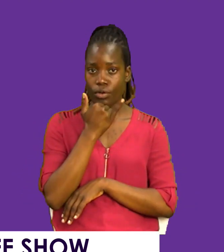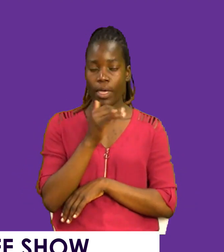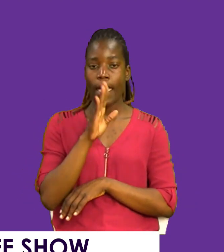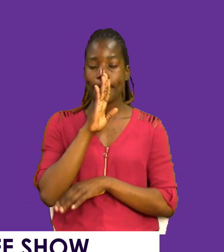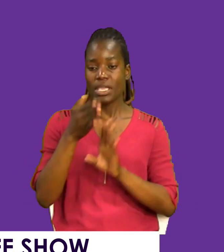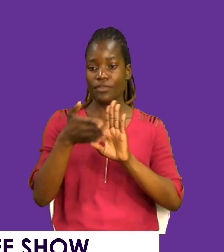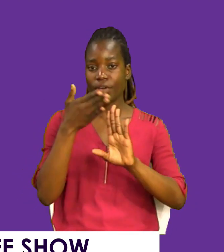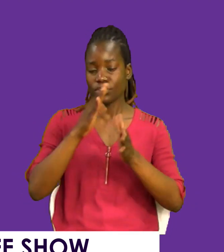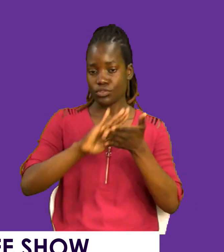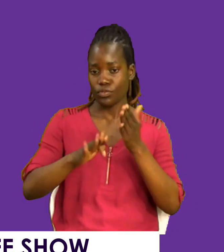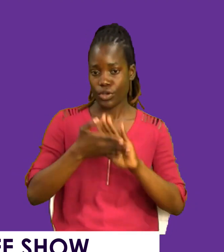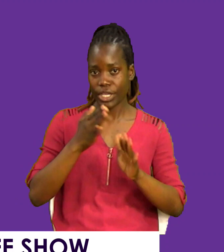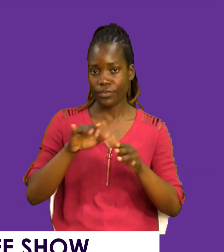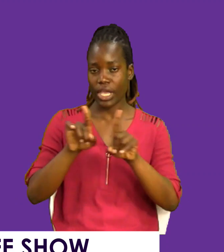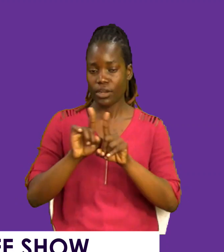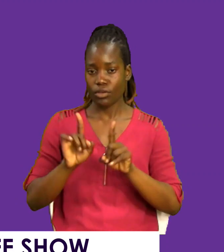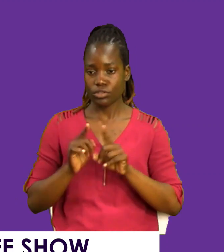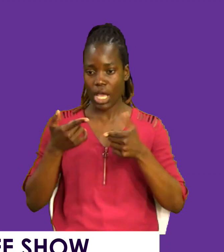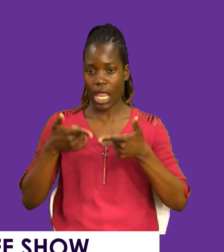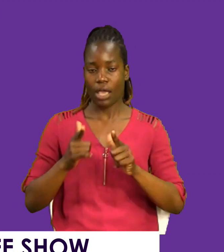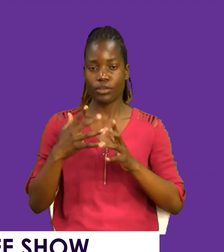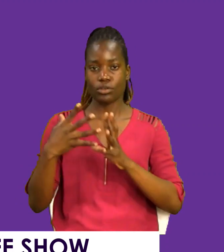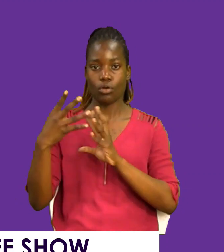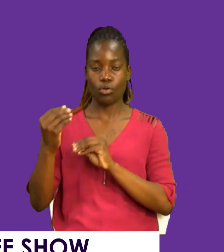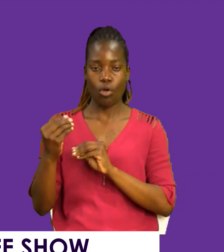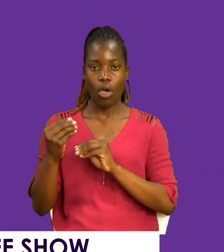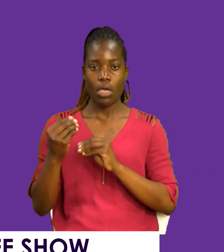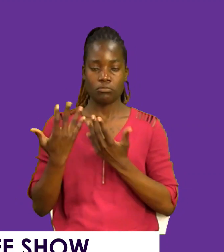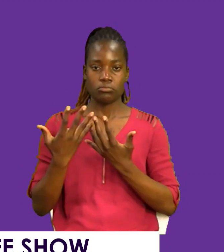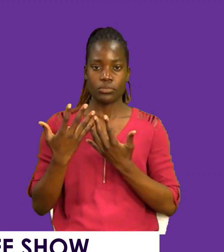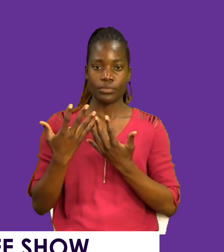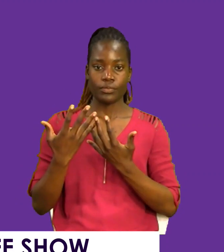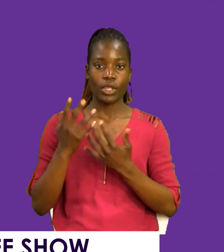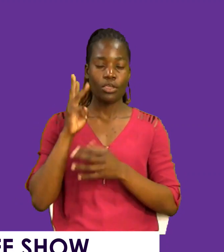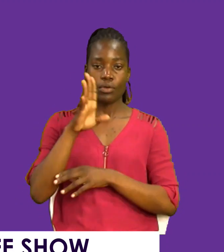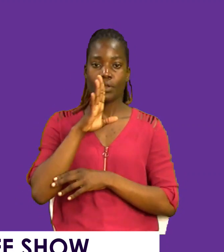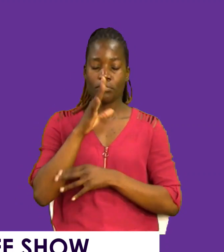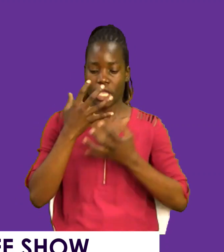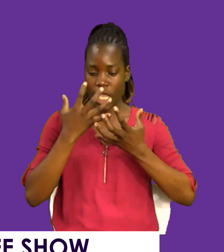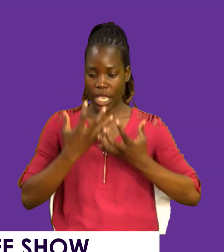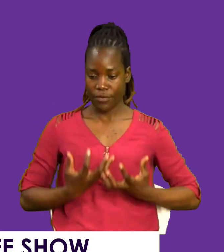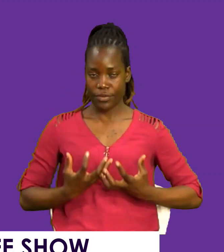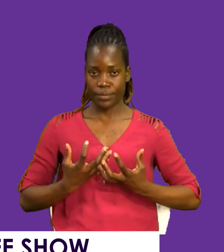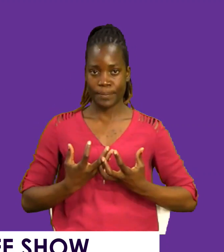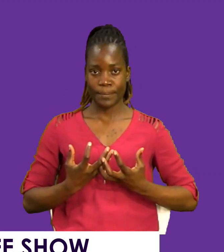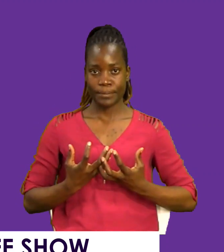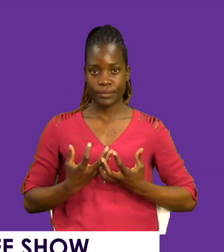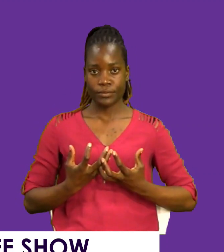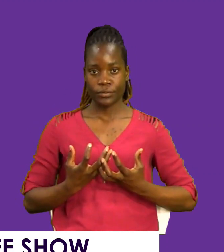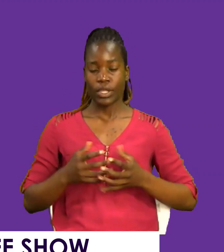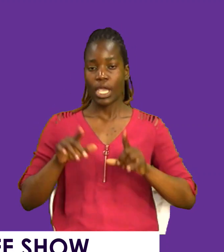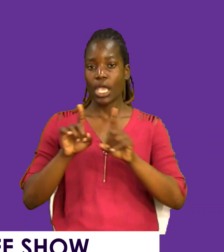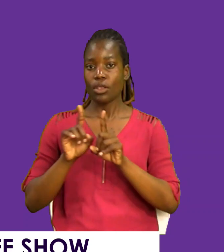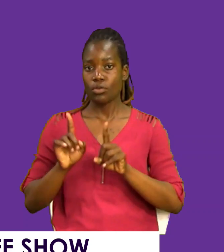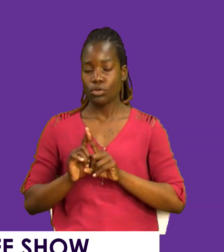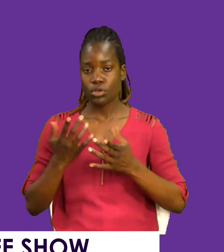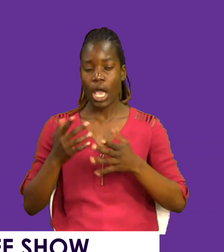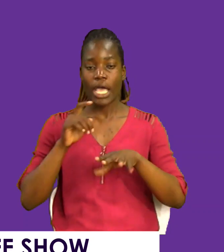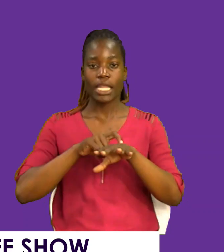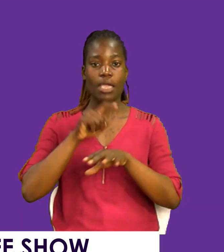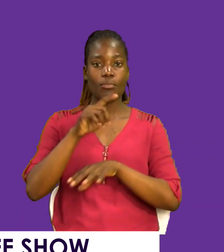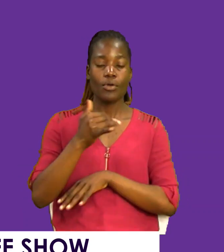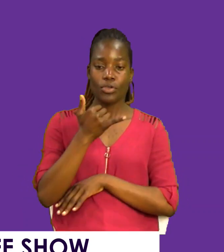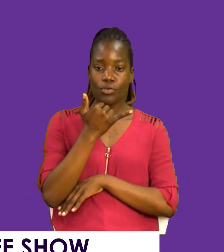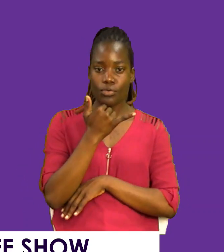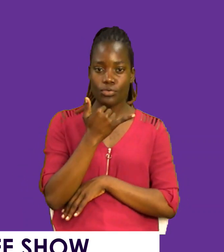quick to forgive. Be quick to let it go. Don't carry people. You will be heavy. Don't carry offenses. Whenever you